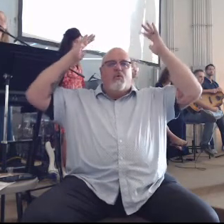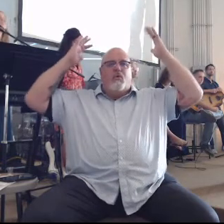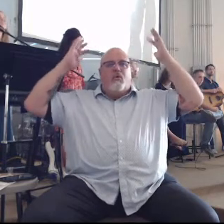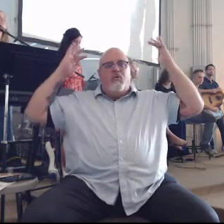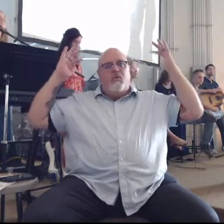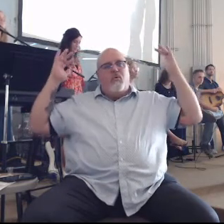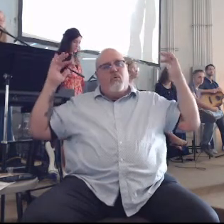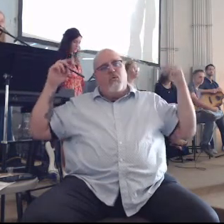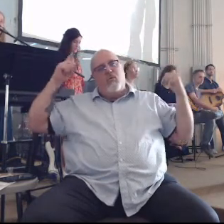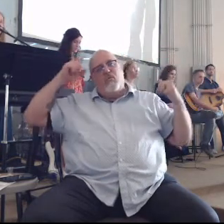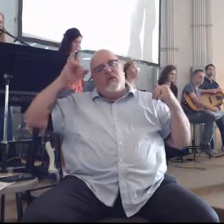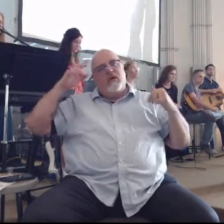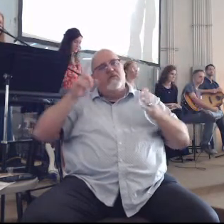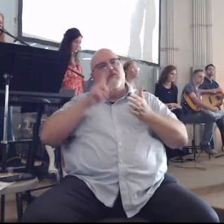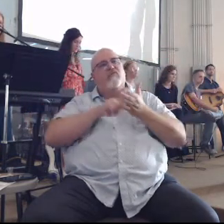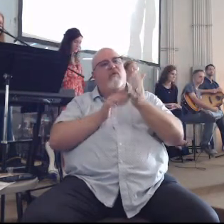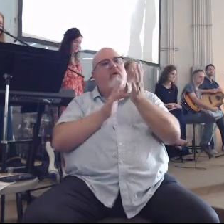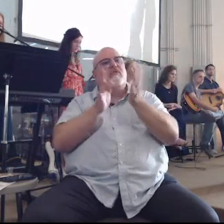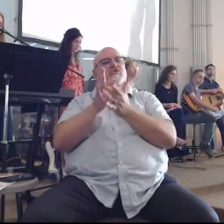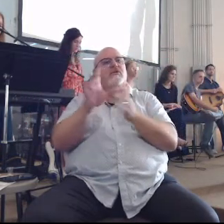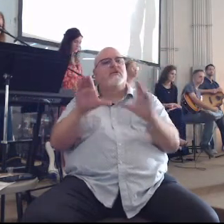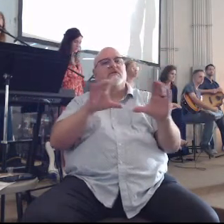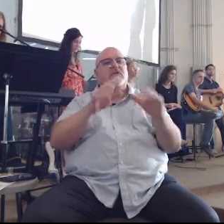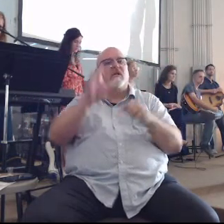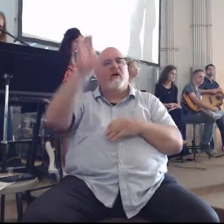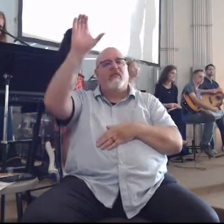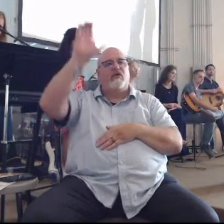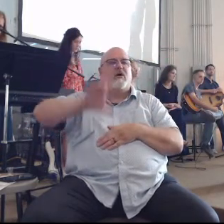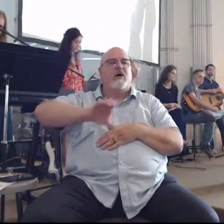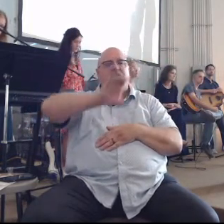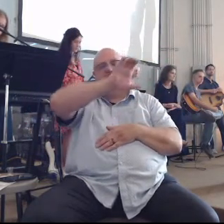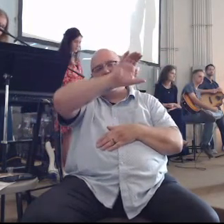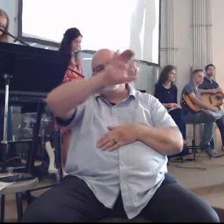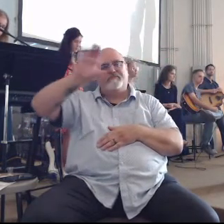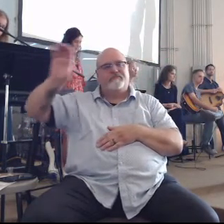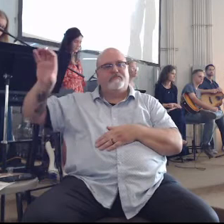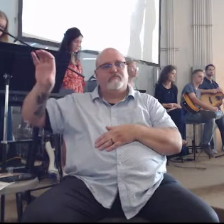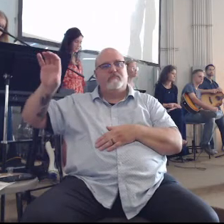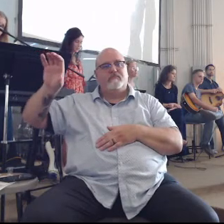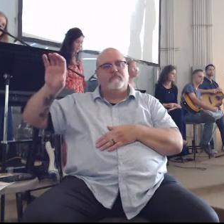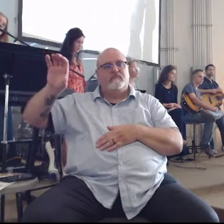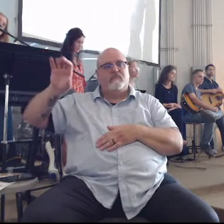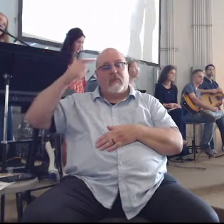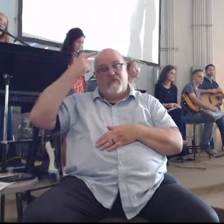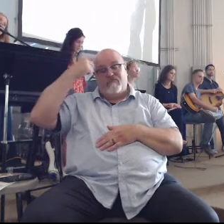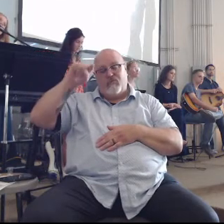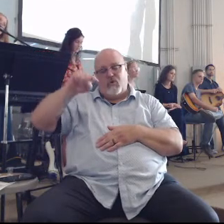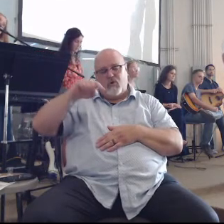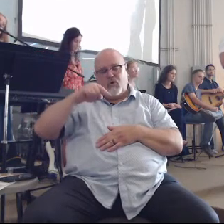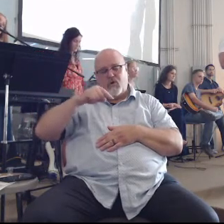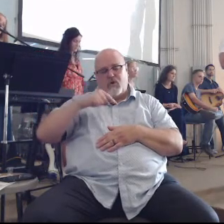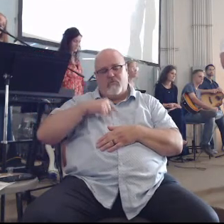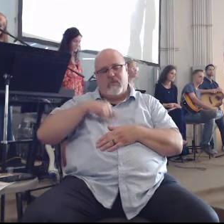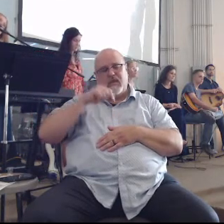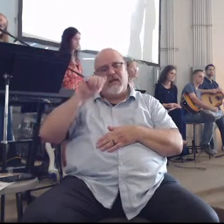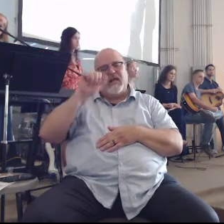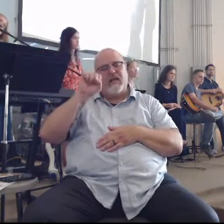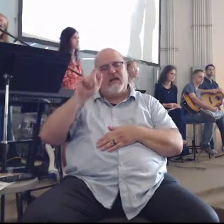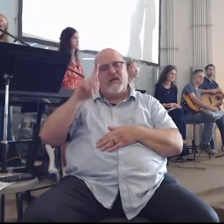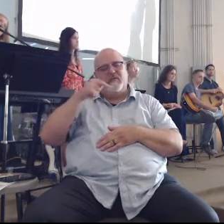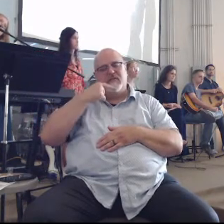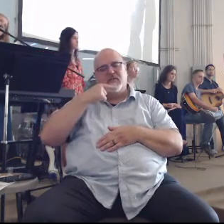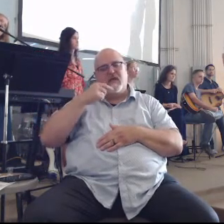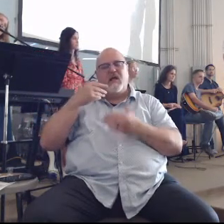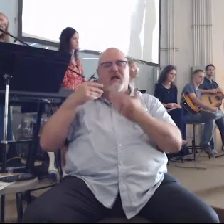because of what Jesus did on the cross as for me Asaph said the